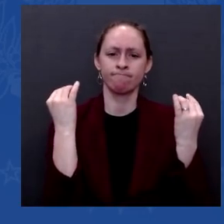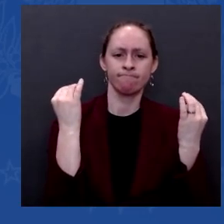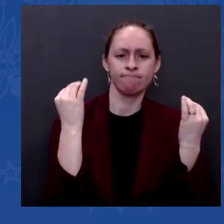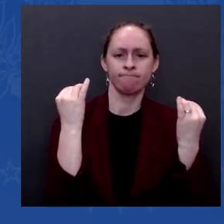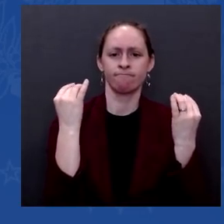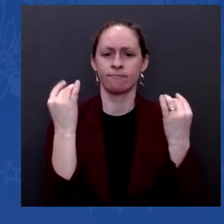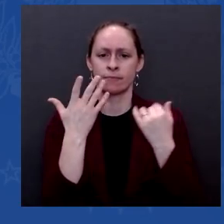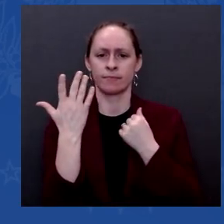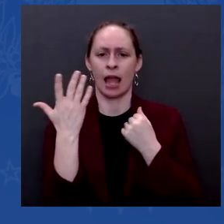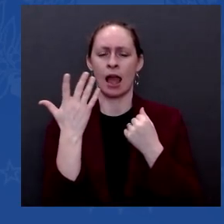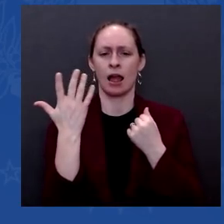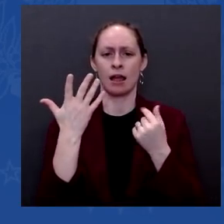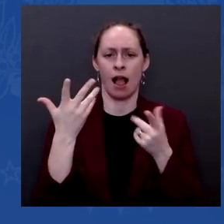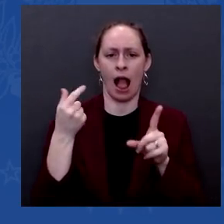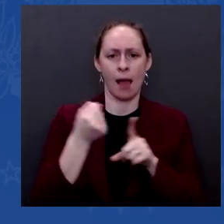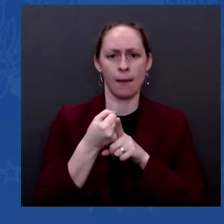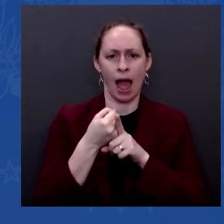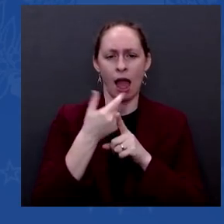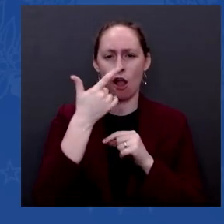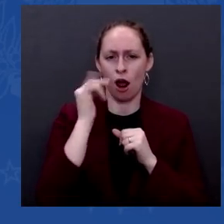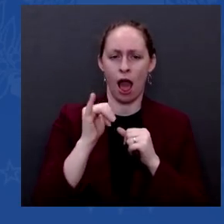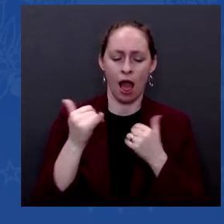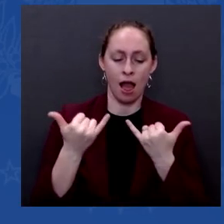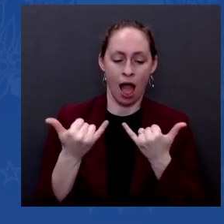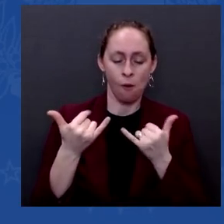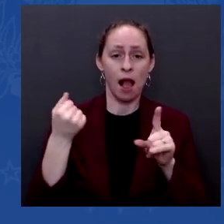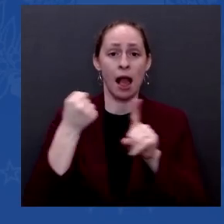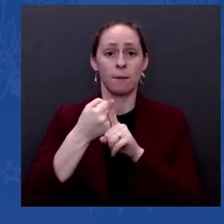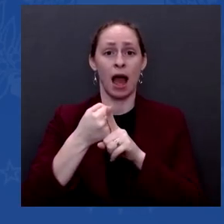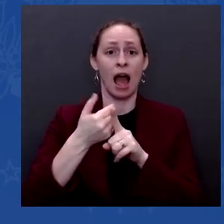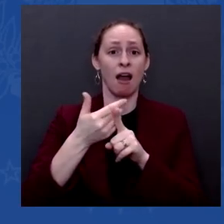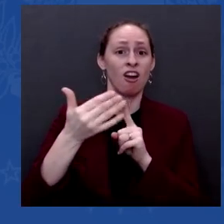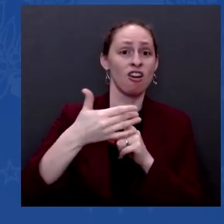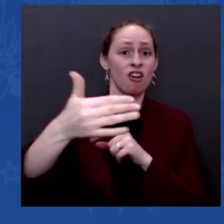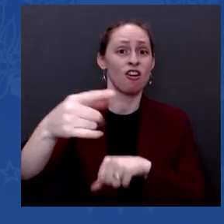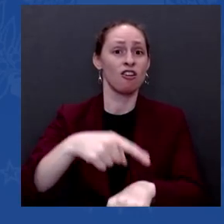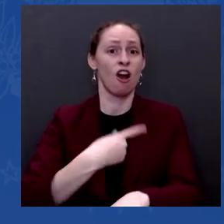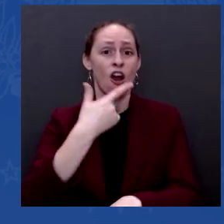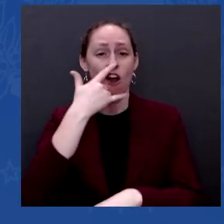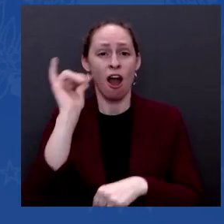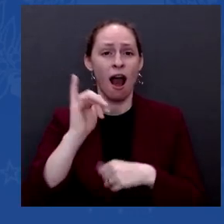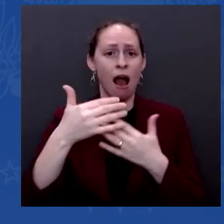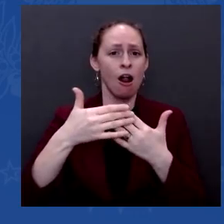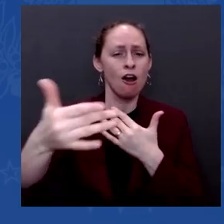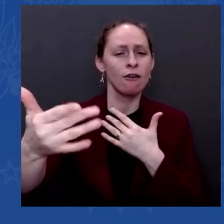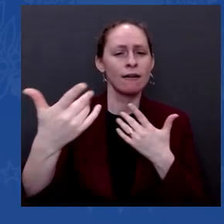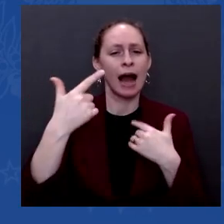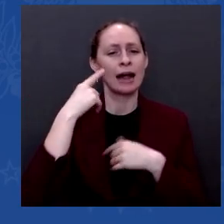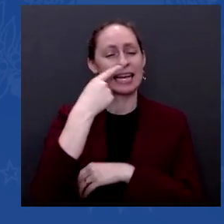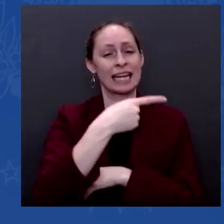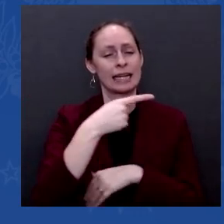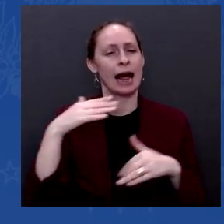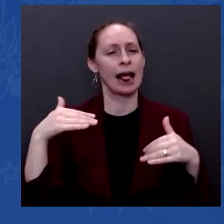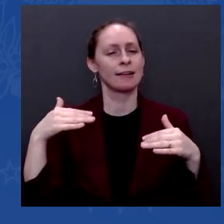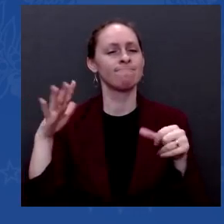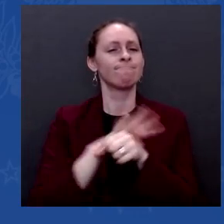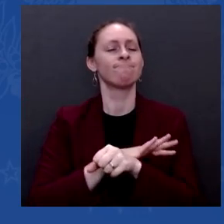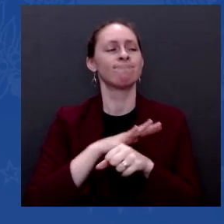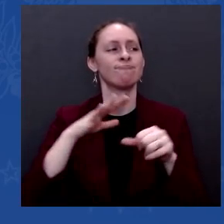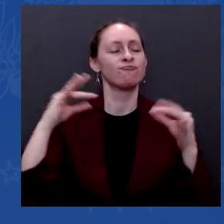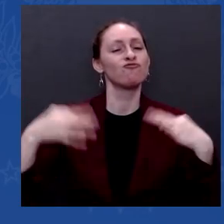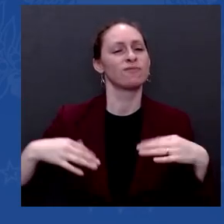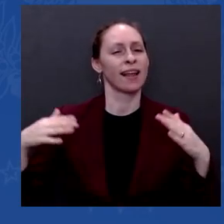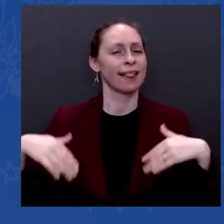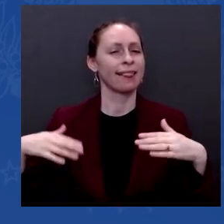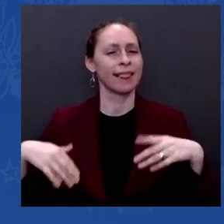-term consequences of Russia will be. And I don't think he's made up his mind yet. I want to ask you about your domestic agenda. You've gotten a